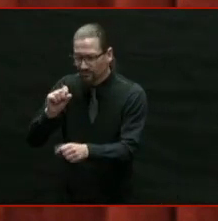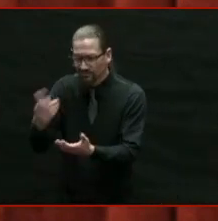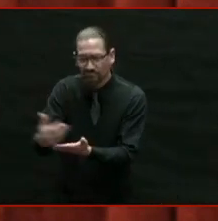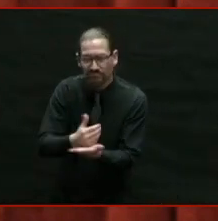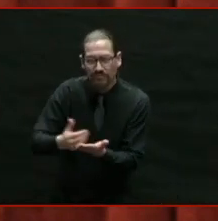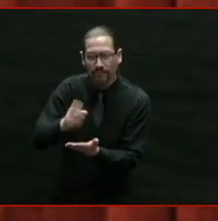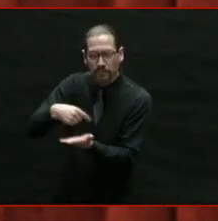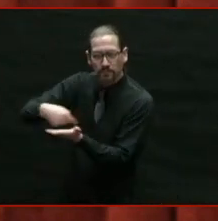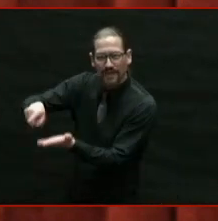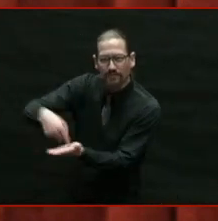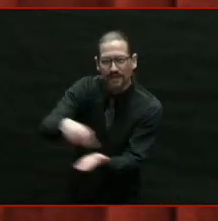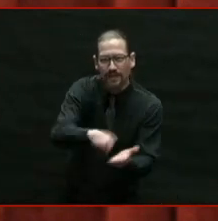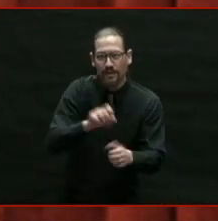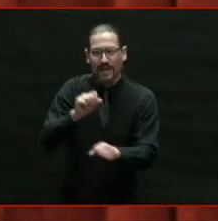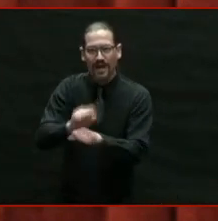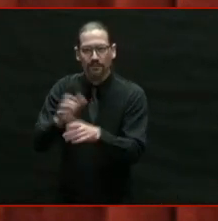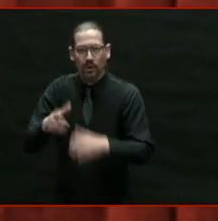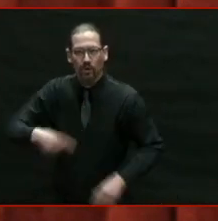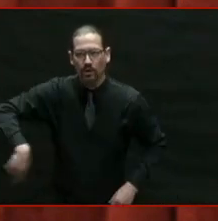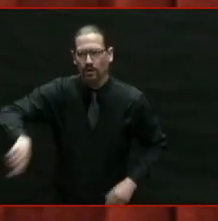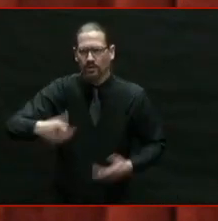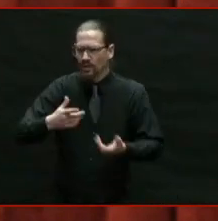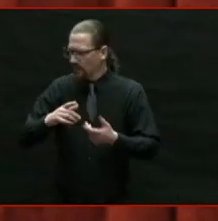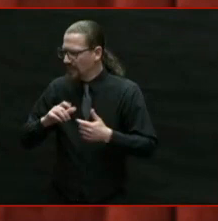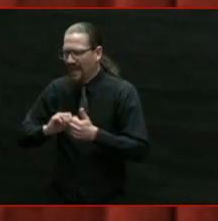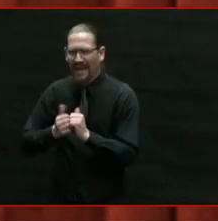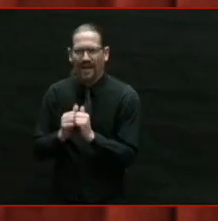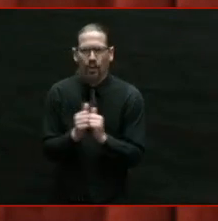their employees, but they didn't know how long they could hold on.